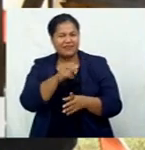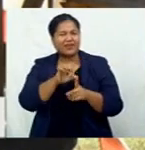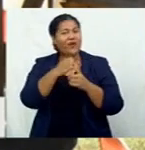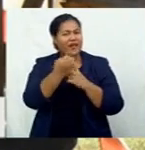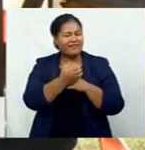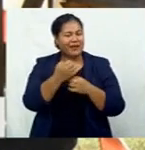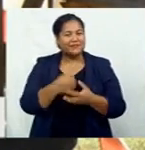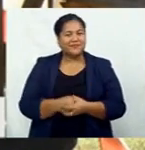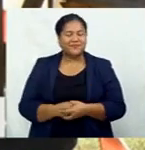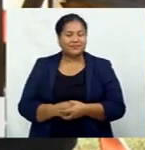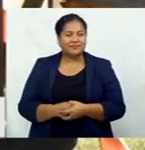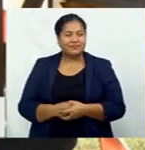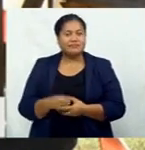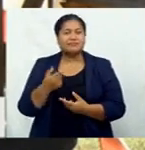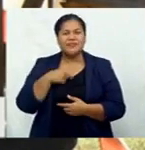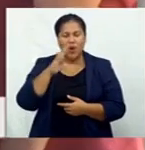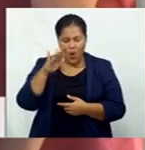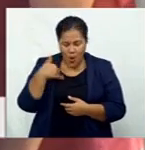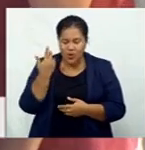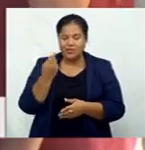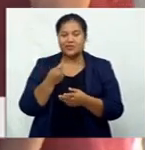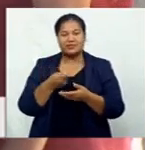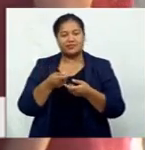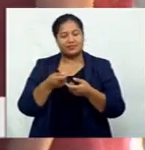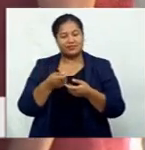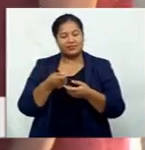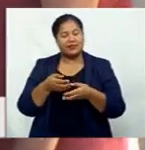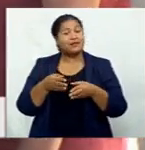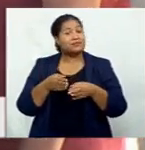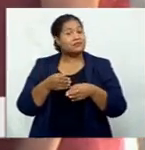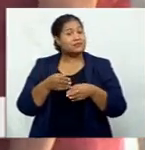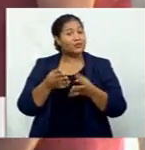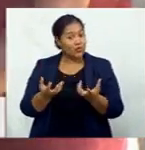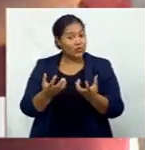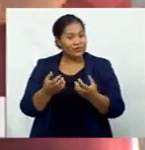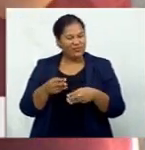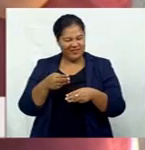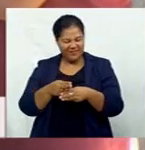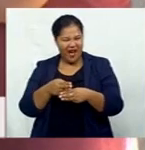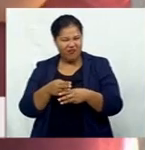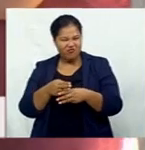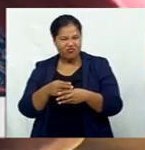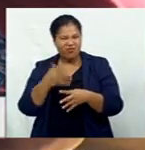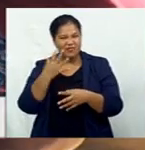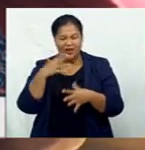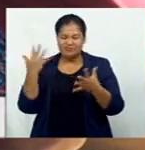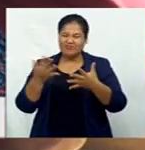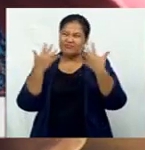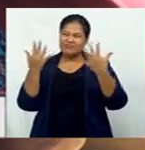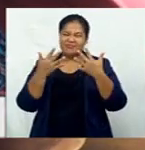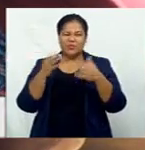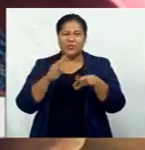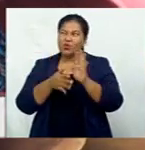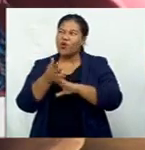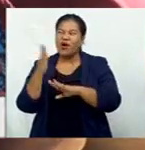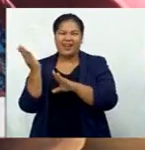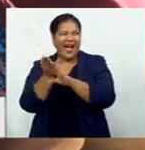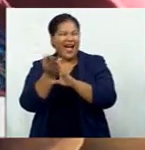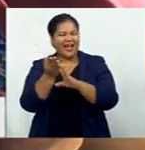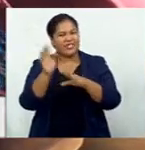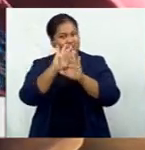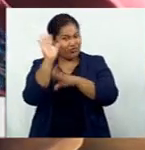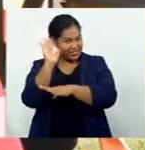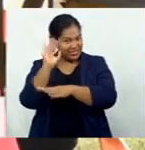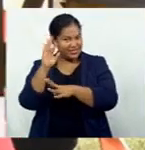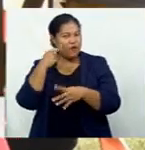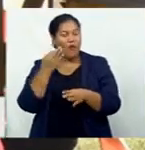We've always cooked over the open fire and we inhale the smoke and we go cut trees for firewood. Now we don't have to do